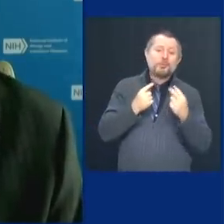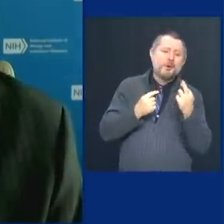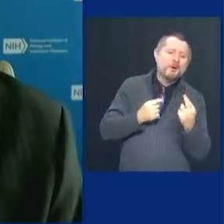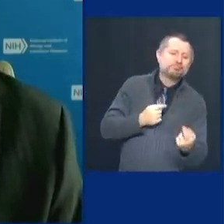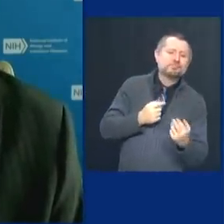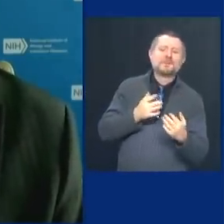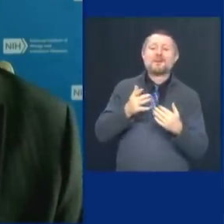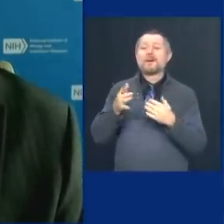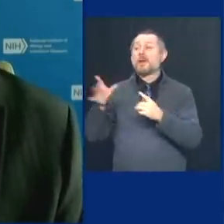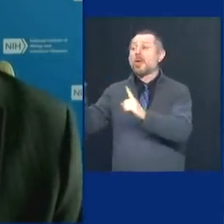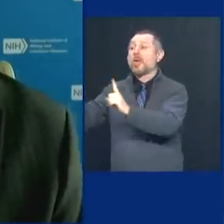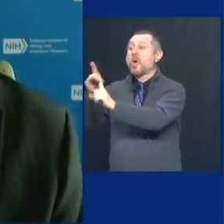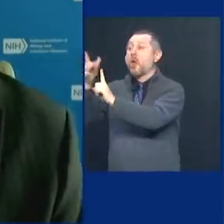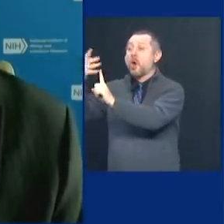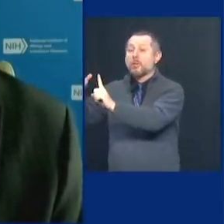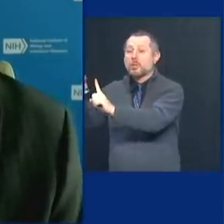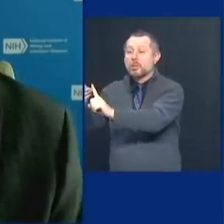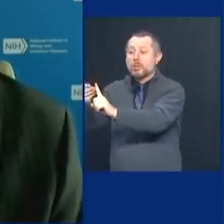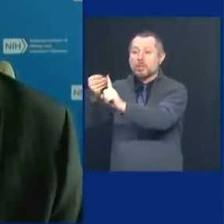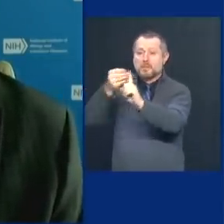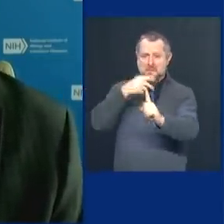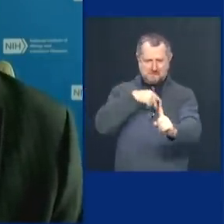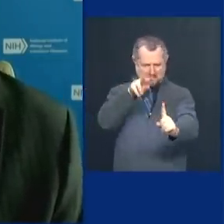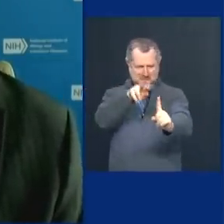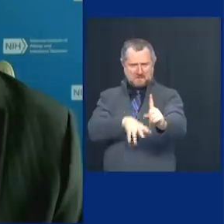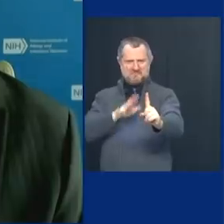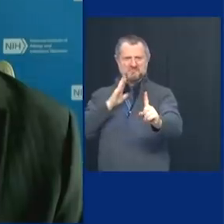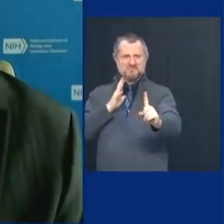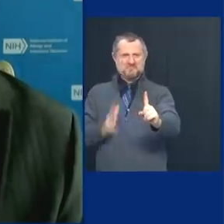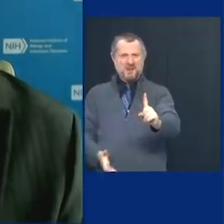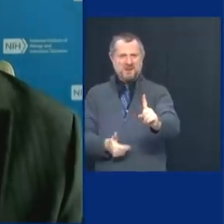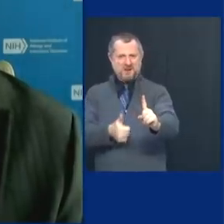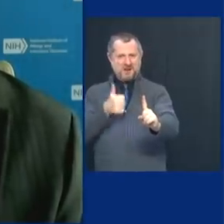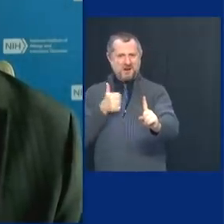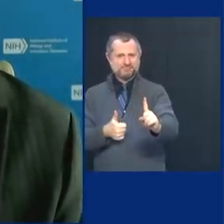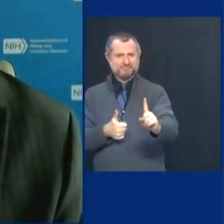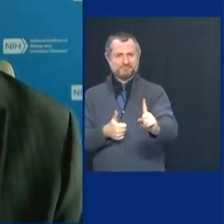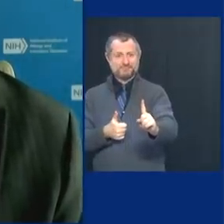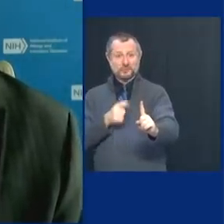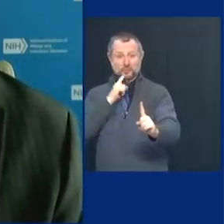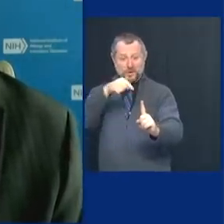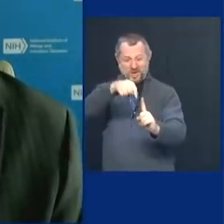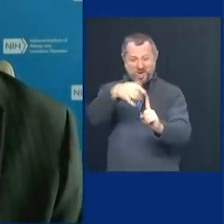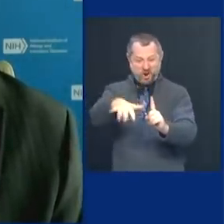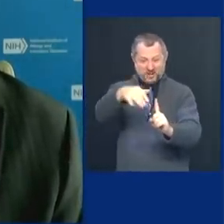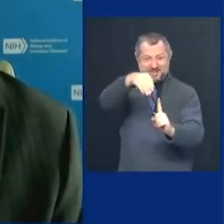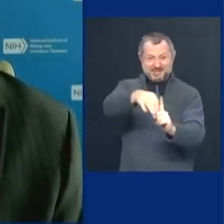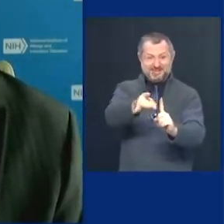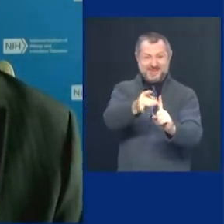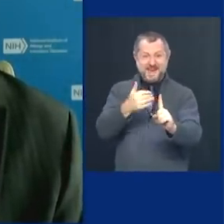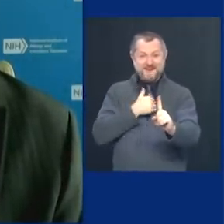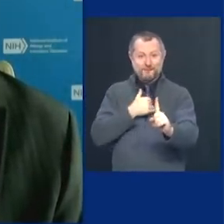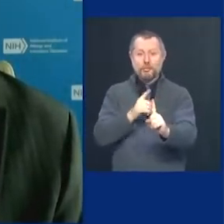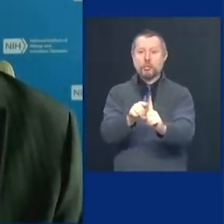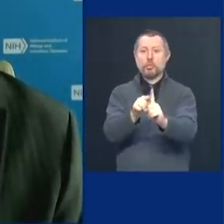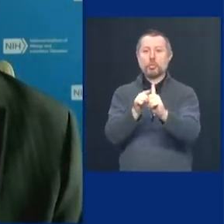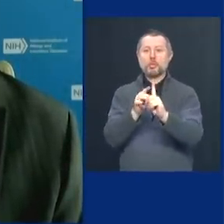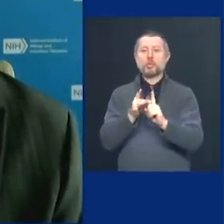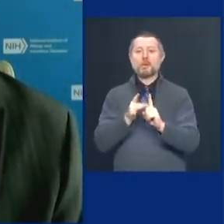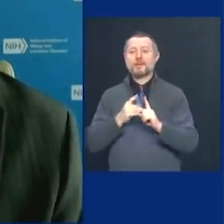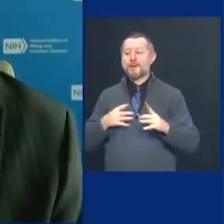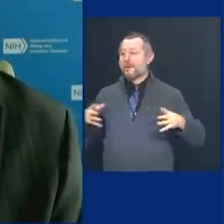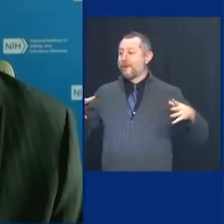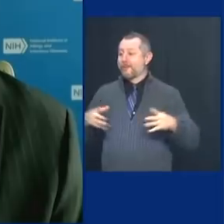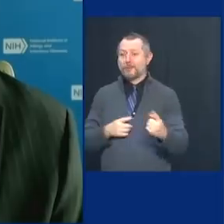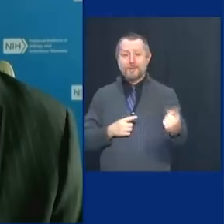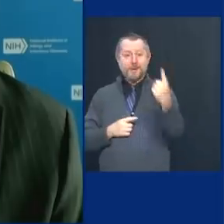who is perfectly well with no symptoms, and yet they got infected in the community and brought it into that small gathering